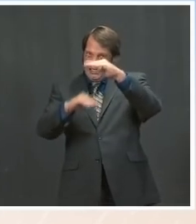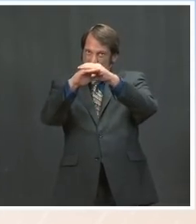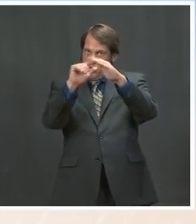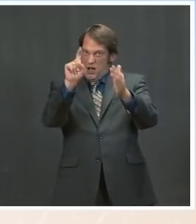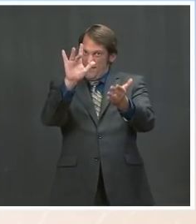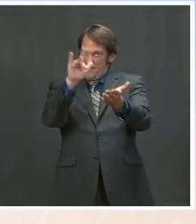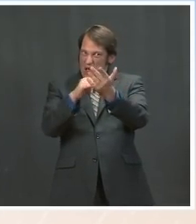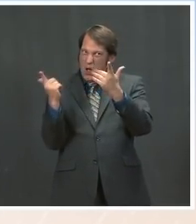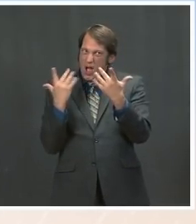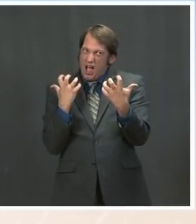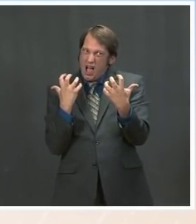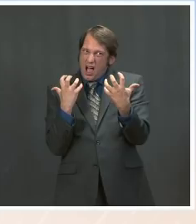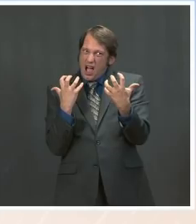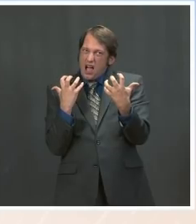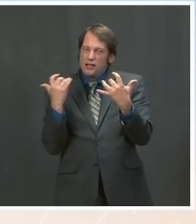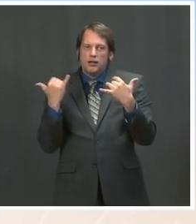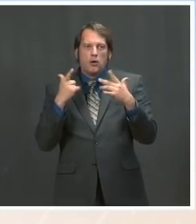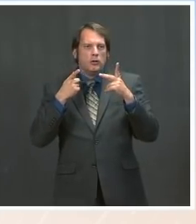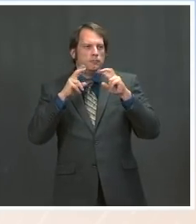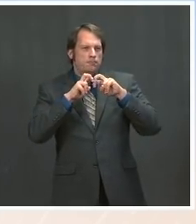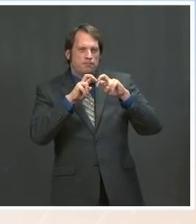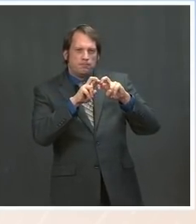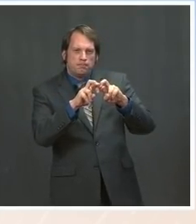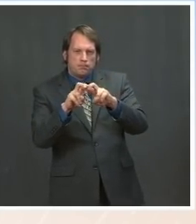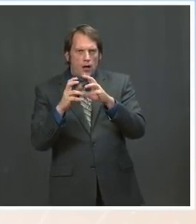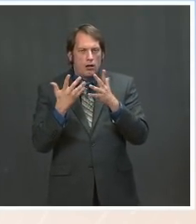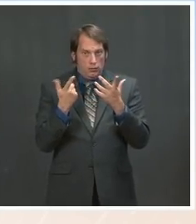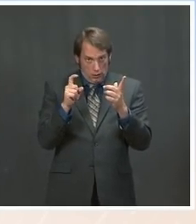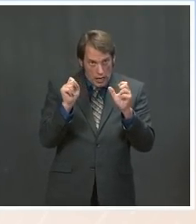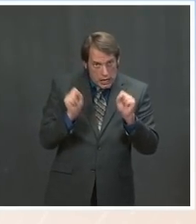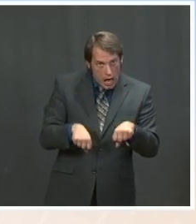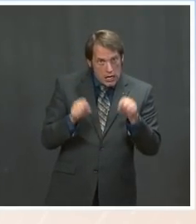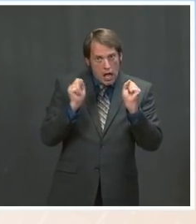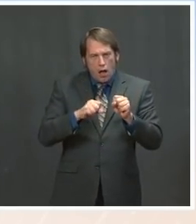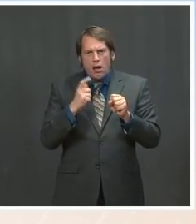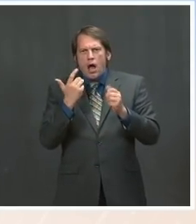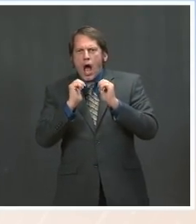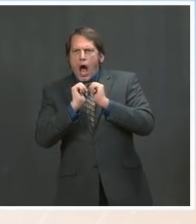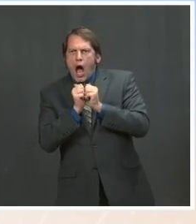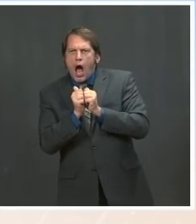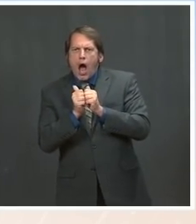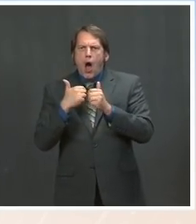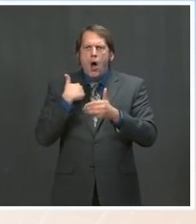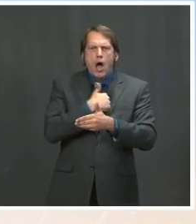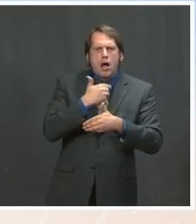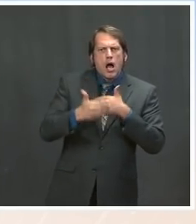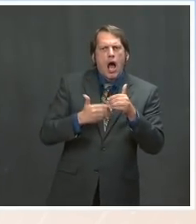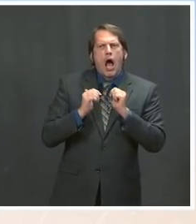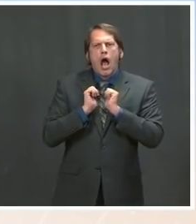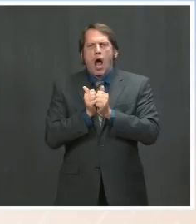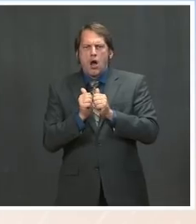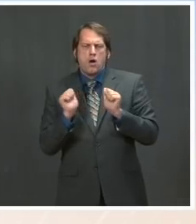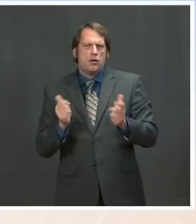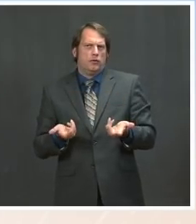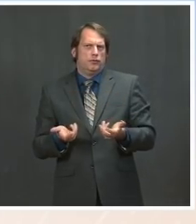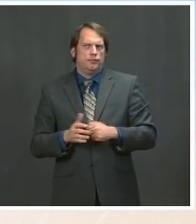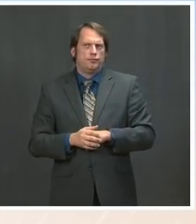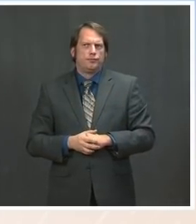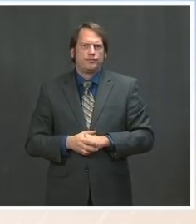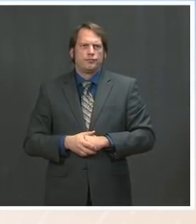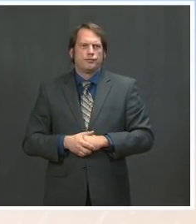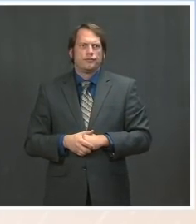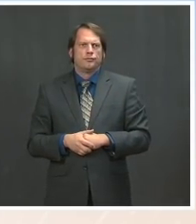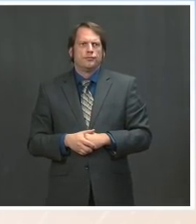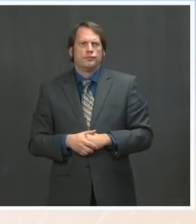— and that's what we're doing now — what is possible, given the fact that the Office